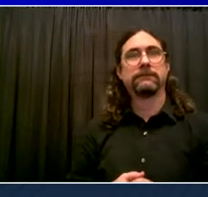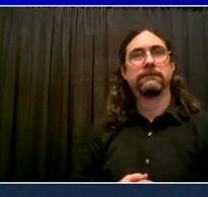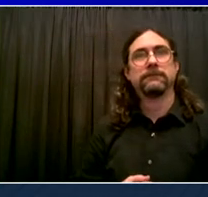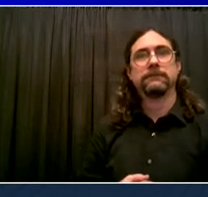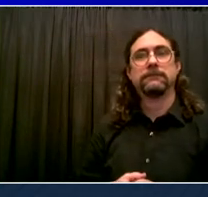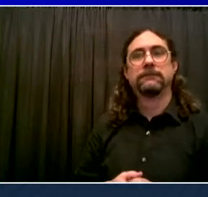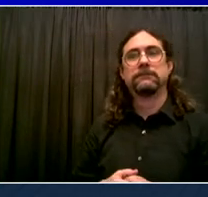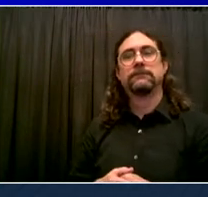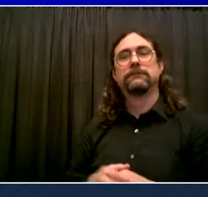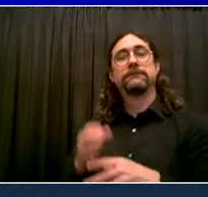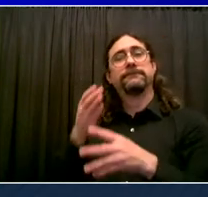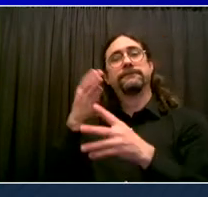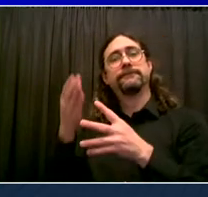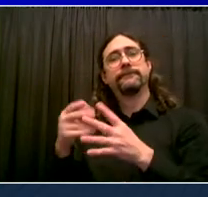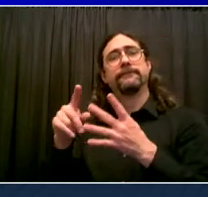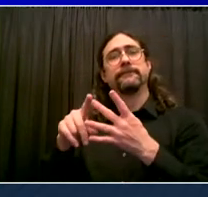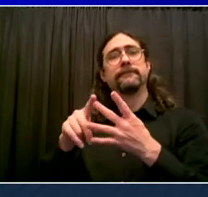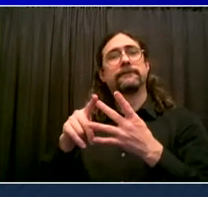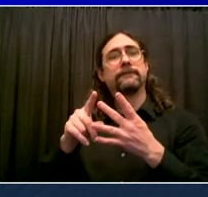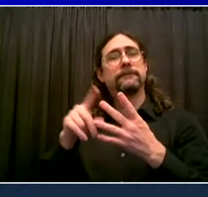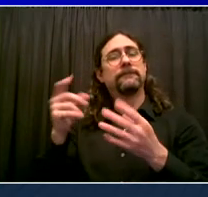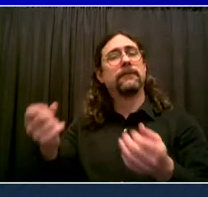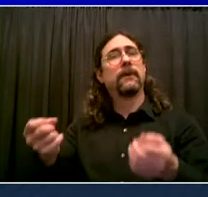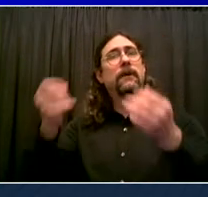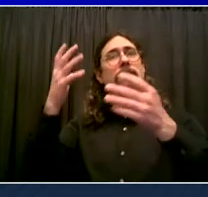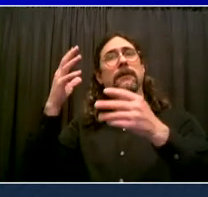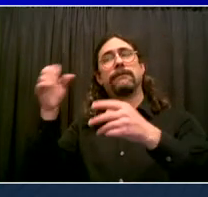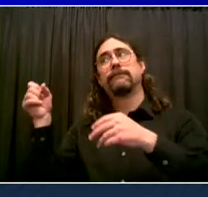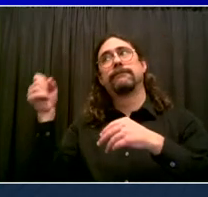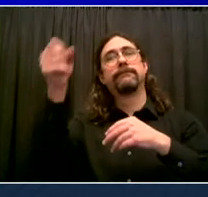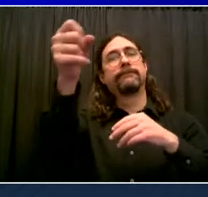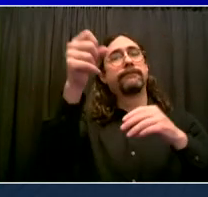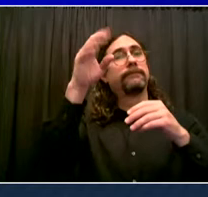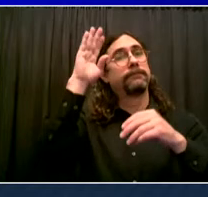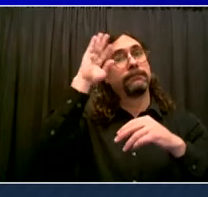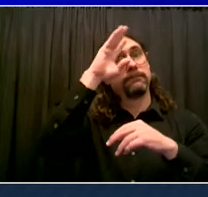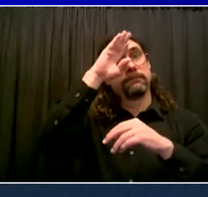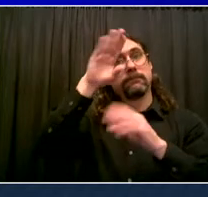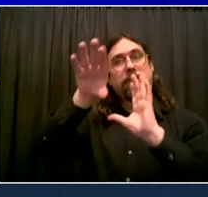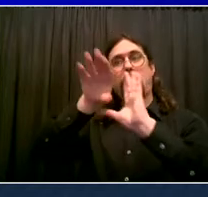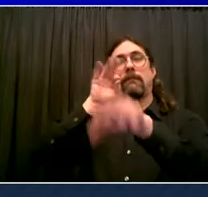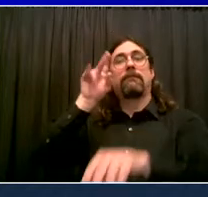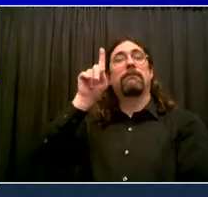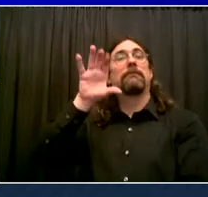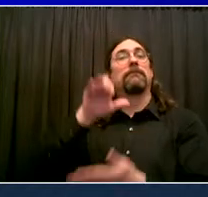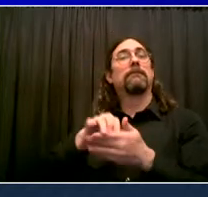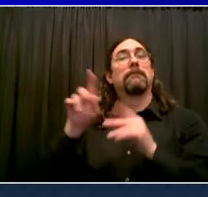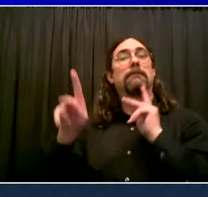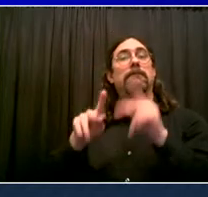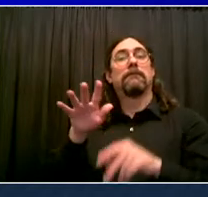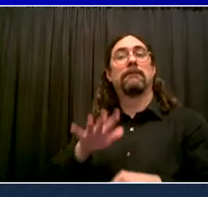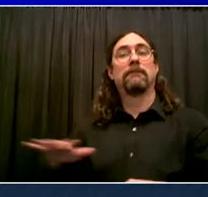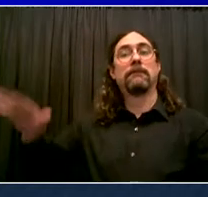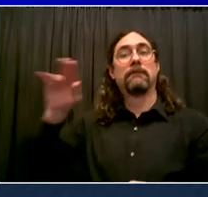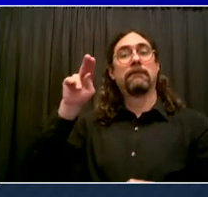Hospitalization rate today, 3.7 per 100,000. Getting better. And then on new reported cases on a seven-day